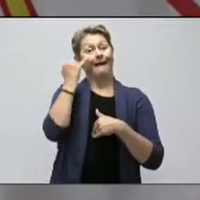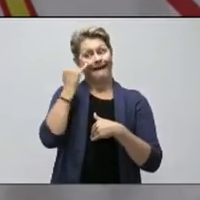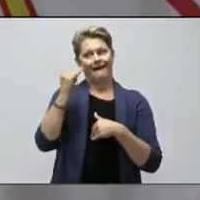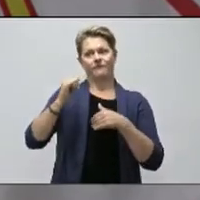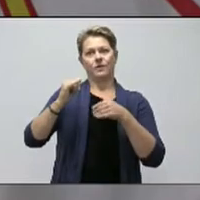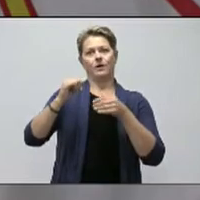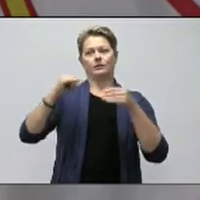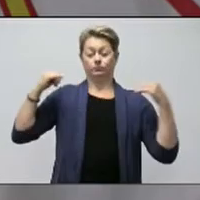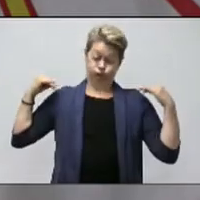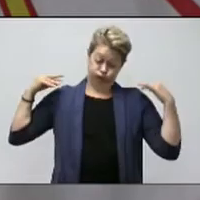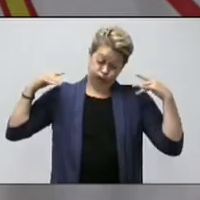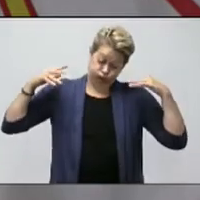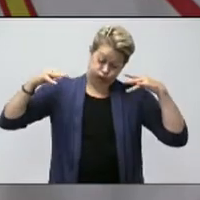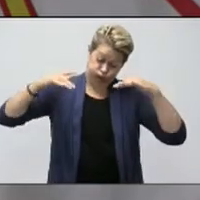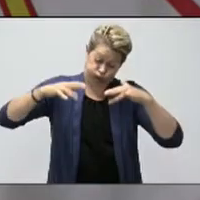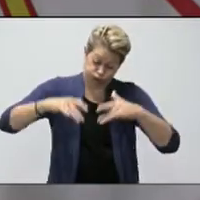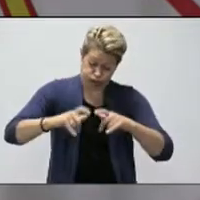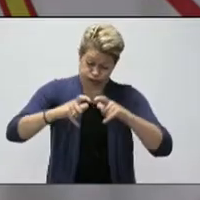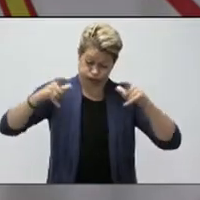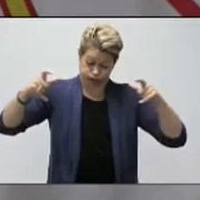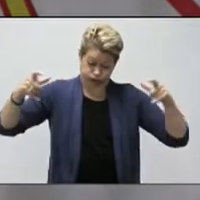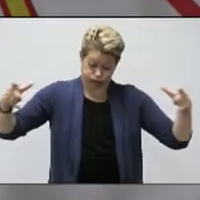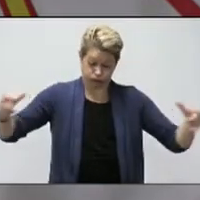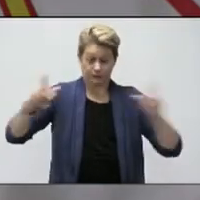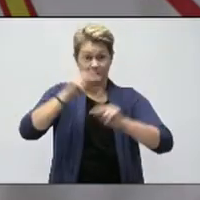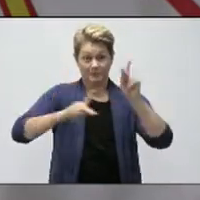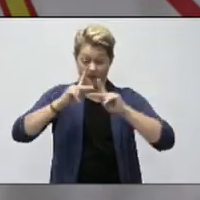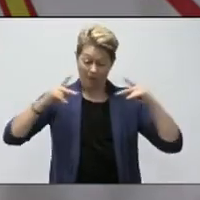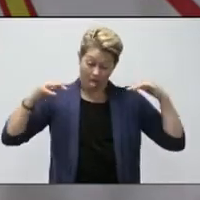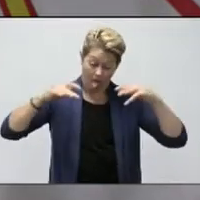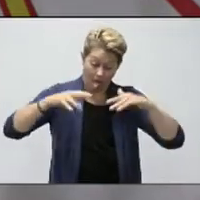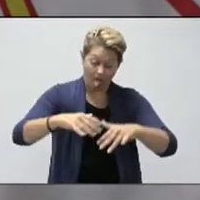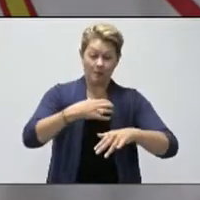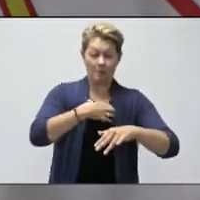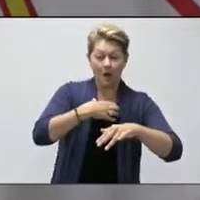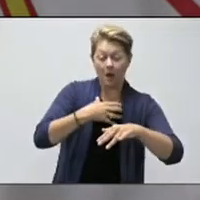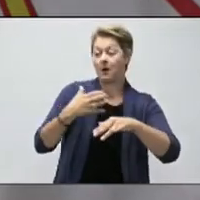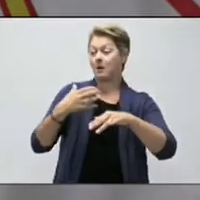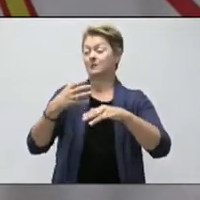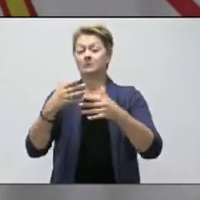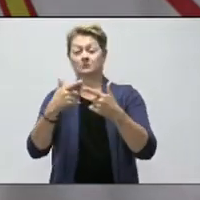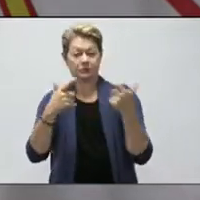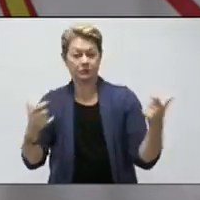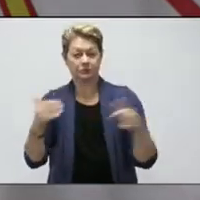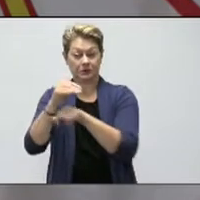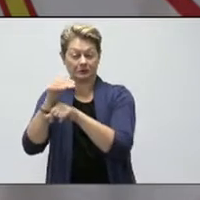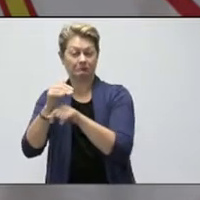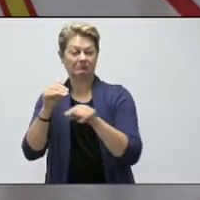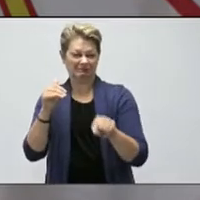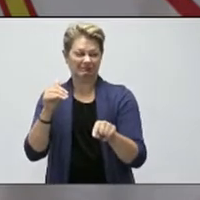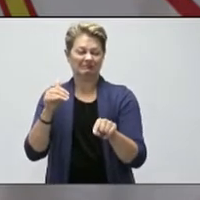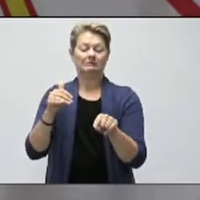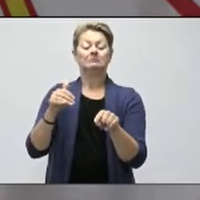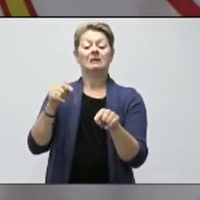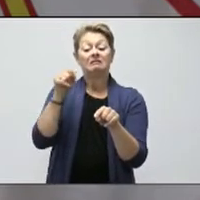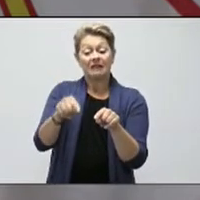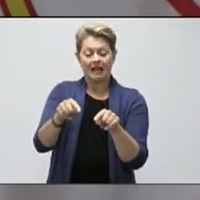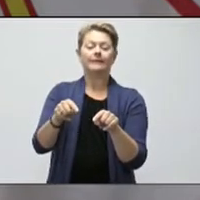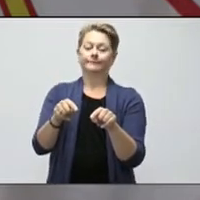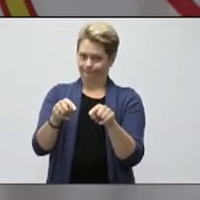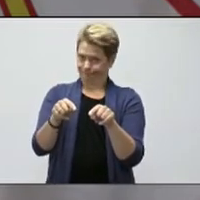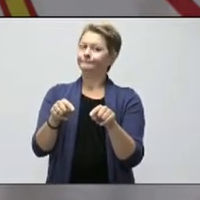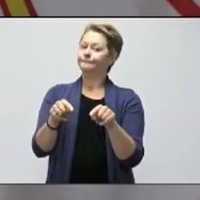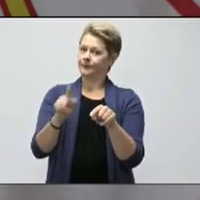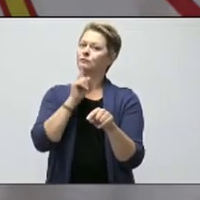together. And in, for example, bars and nightclubs is one area where I see it being particularly useful.